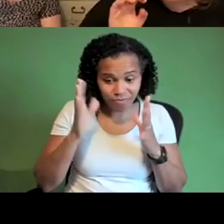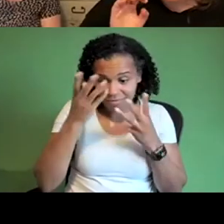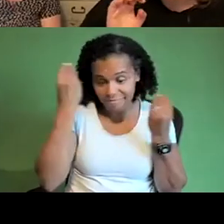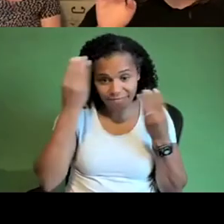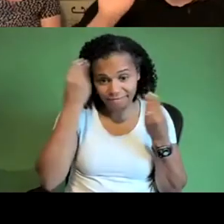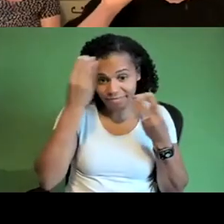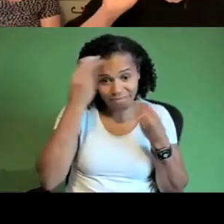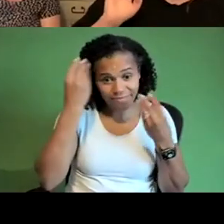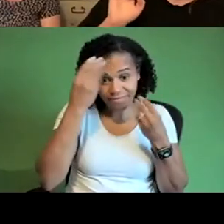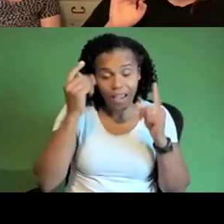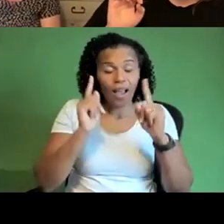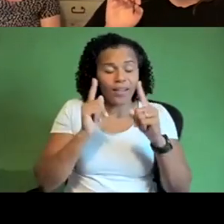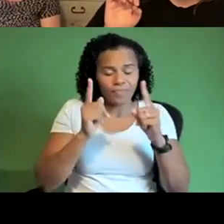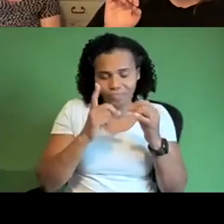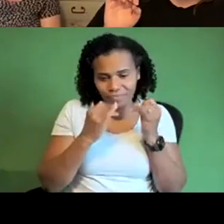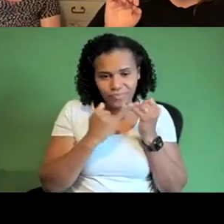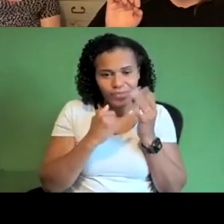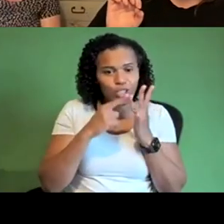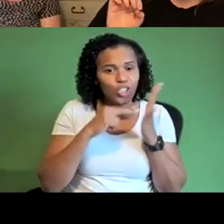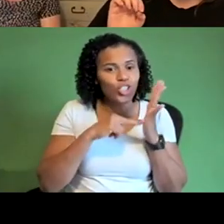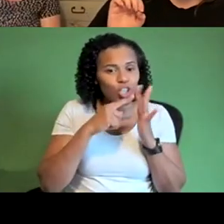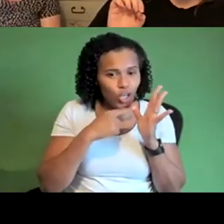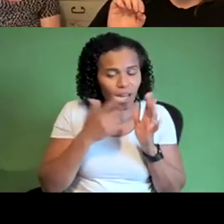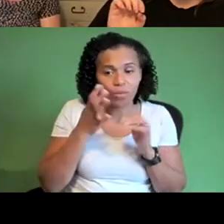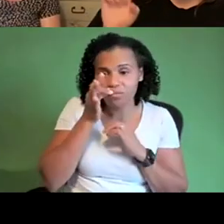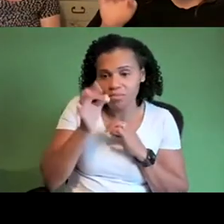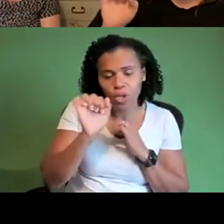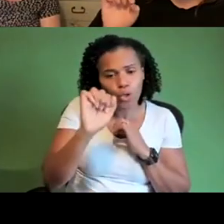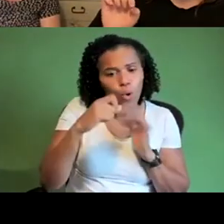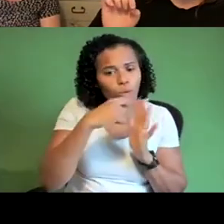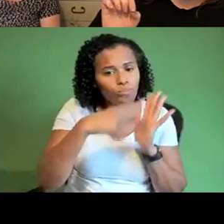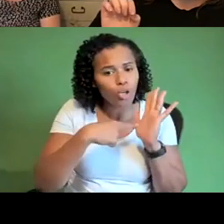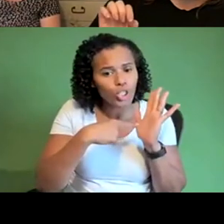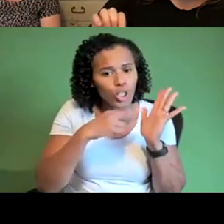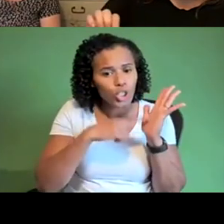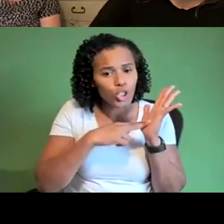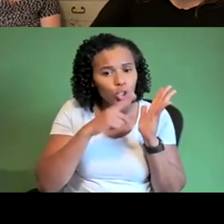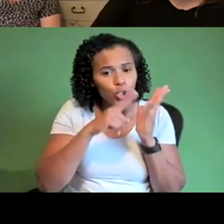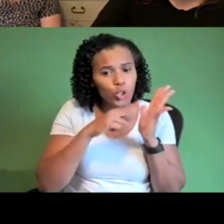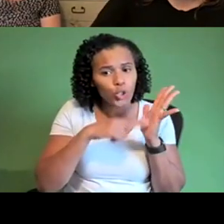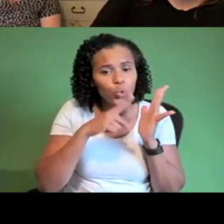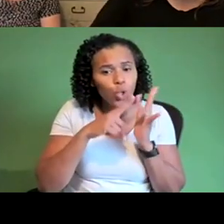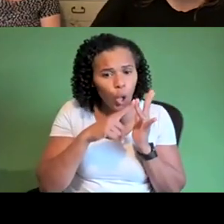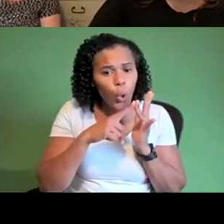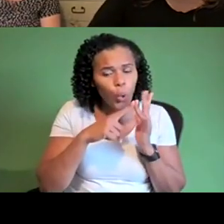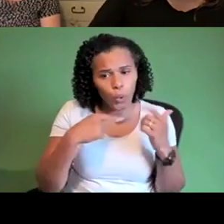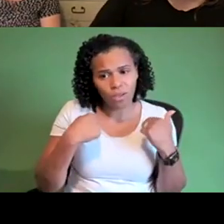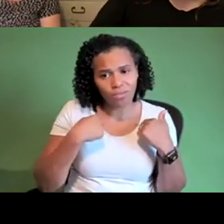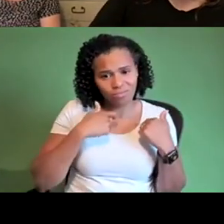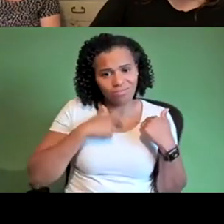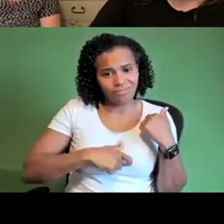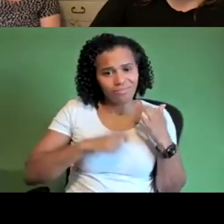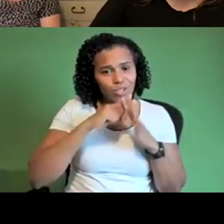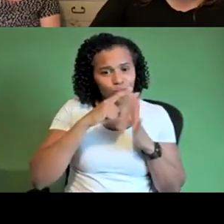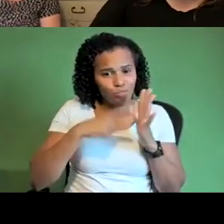um yes sonia i just wanted to ask you a question about the luno project as a fellow project manager um trying to